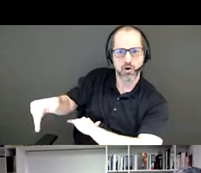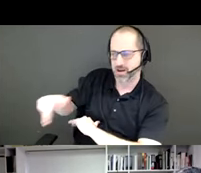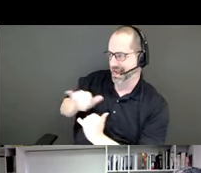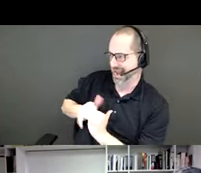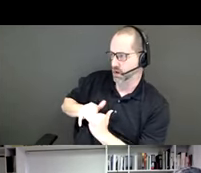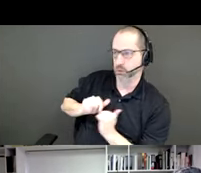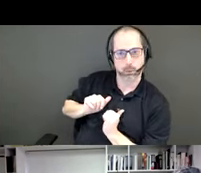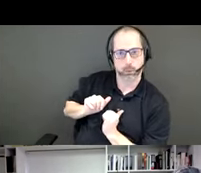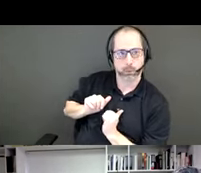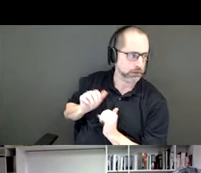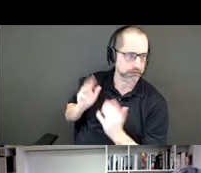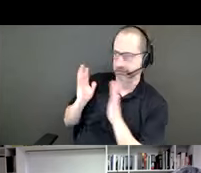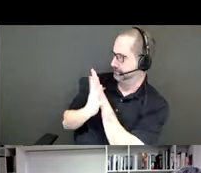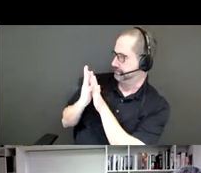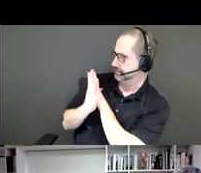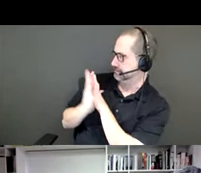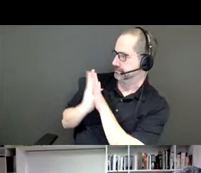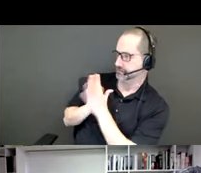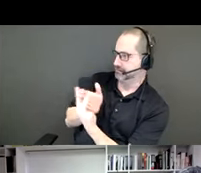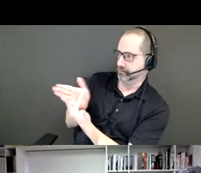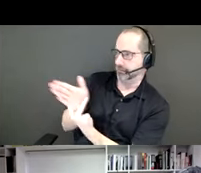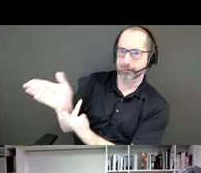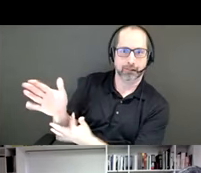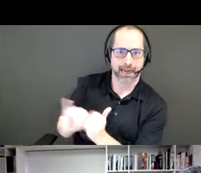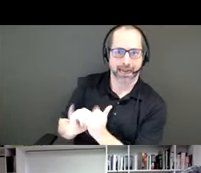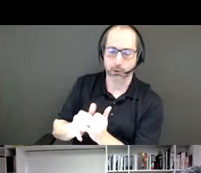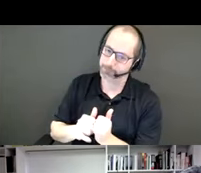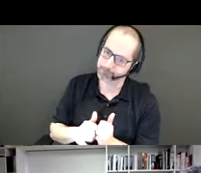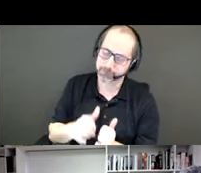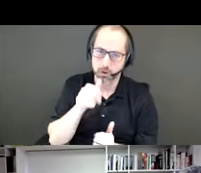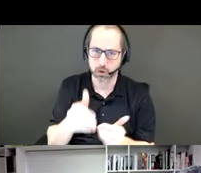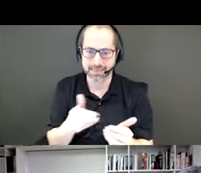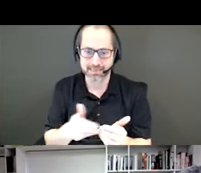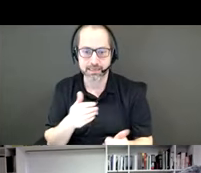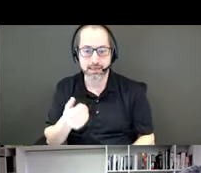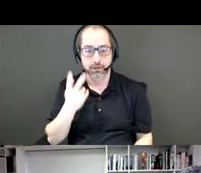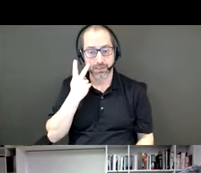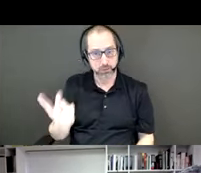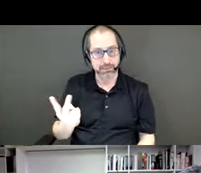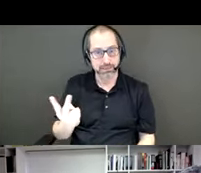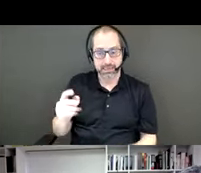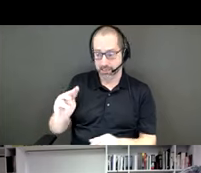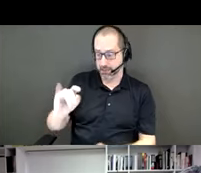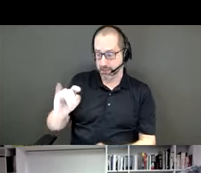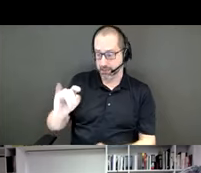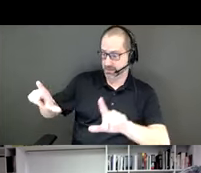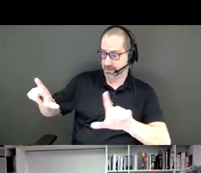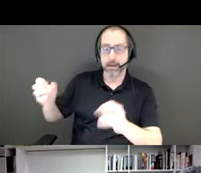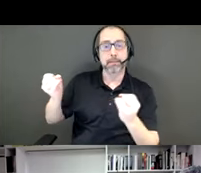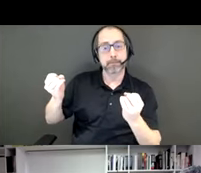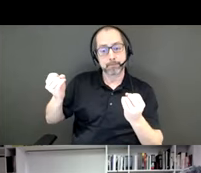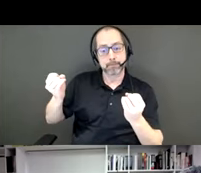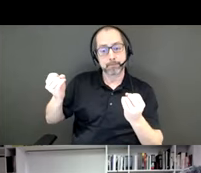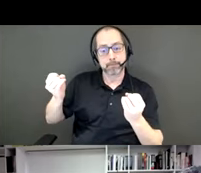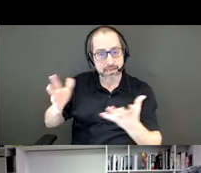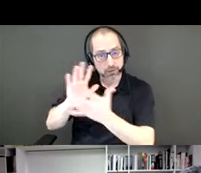And when we look at the air quality map, the average volume of traffic in this section of the Gardner